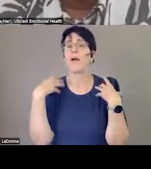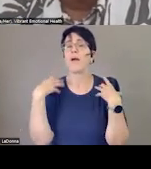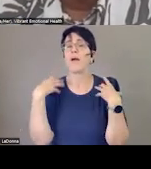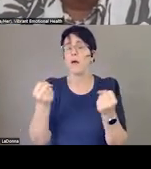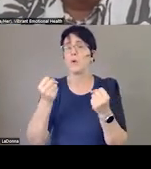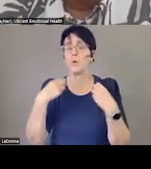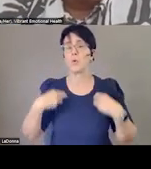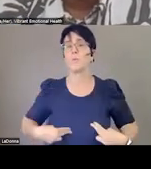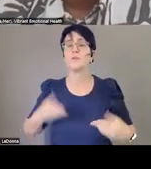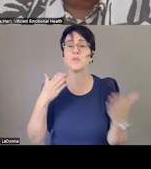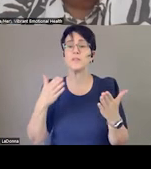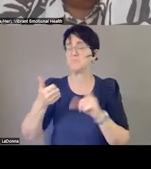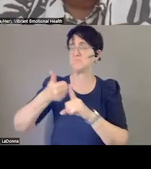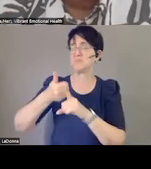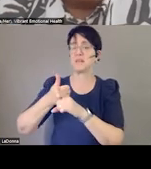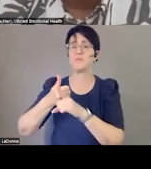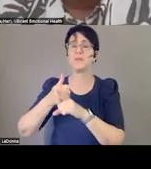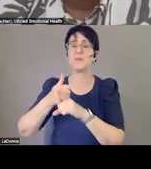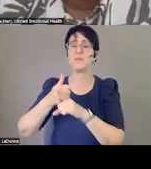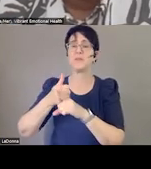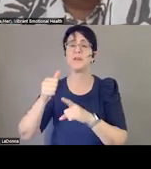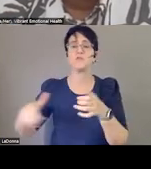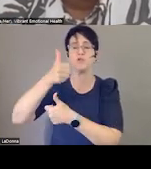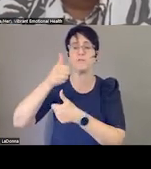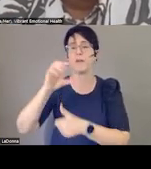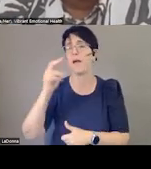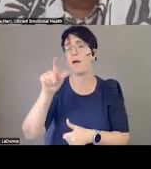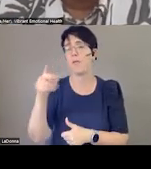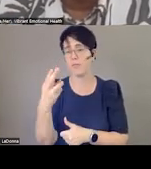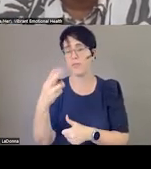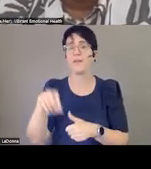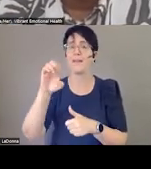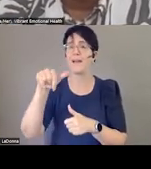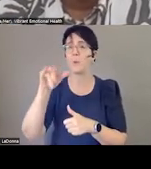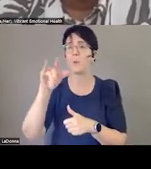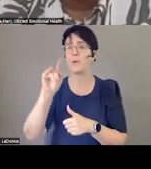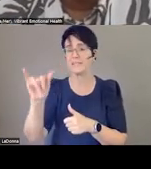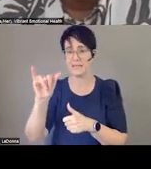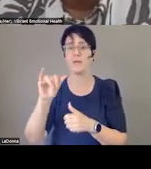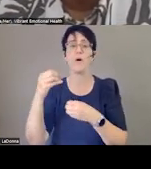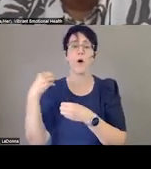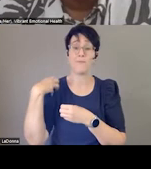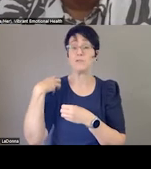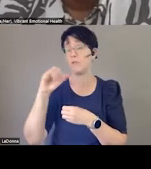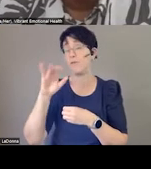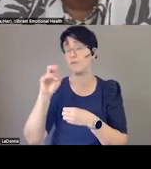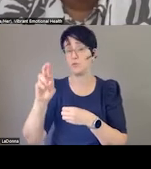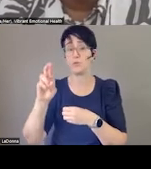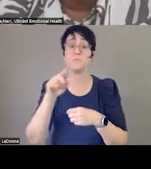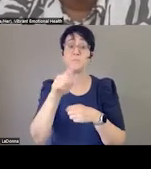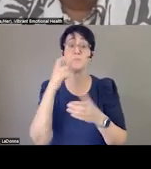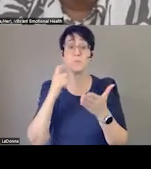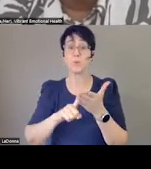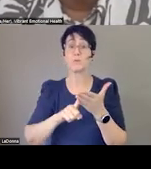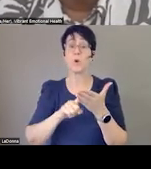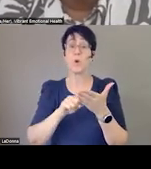equity officer. And the quote is, going back and attempting to fix design seldom works. We must build equity and attention to the